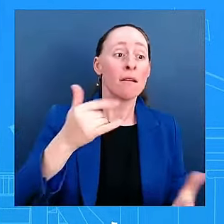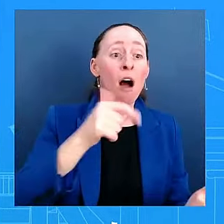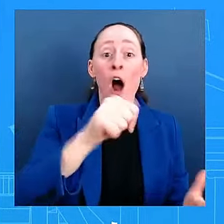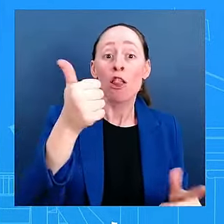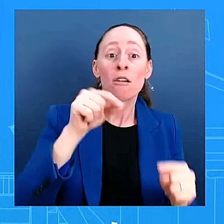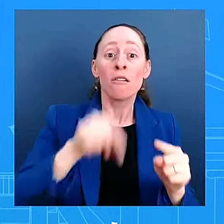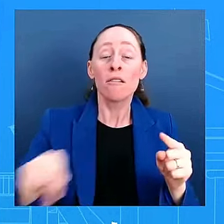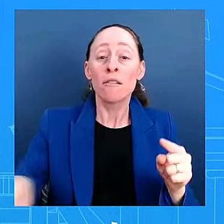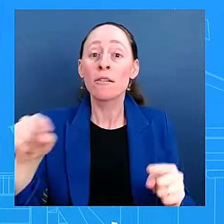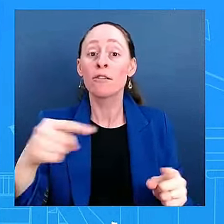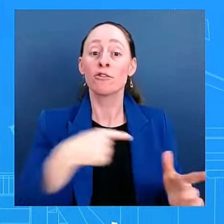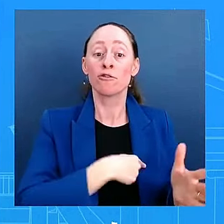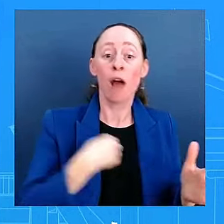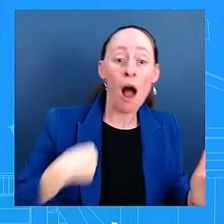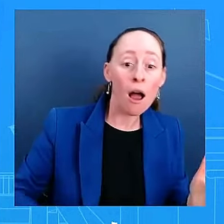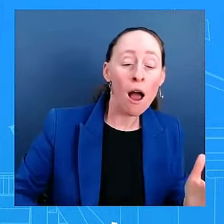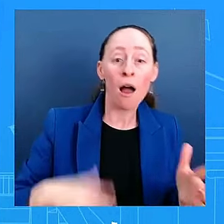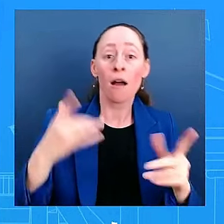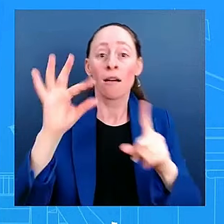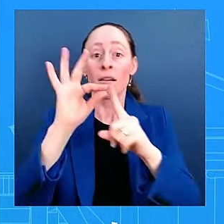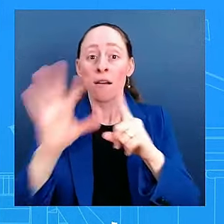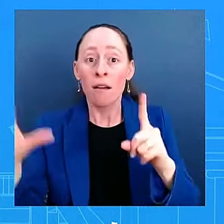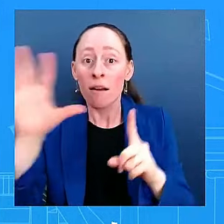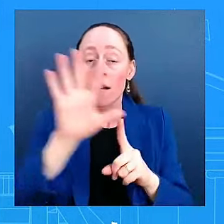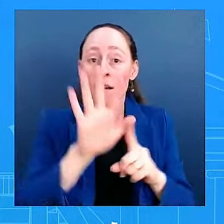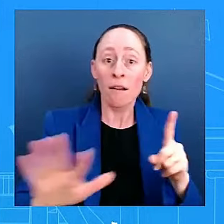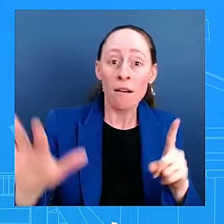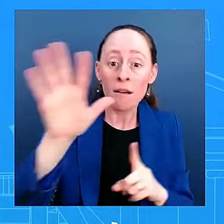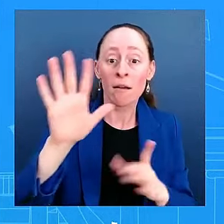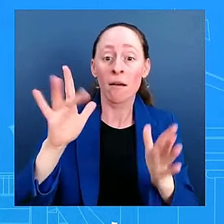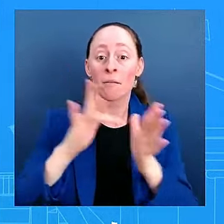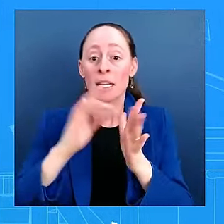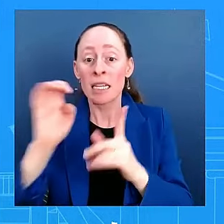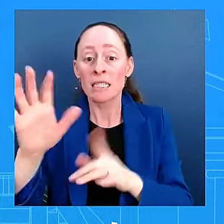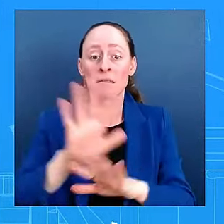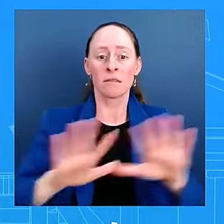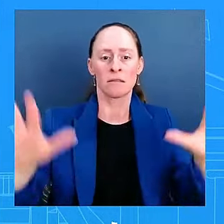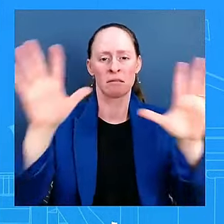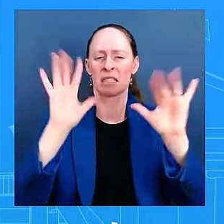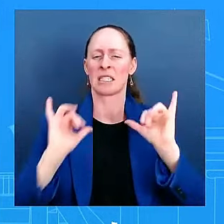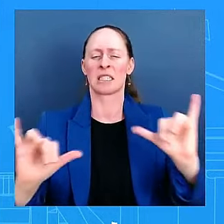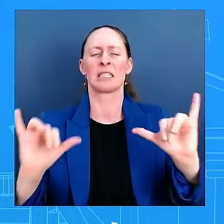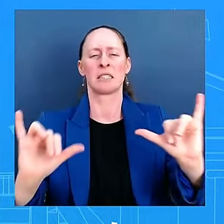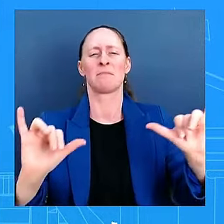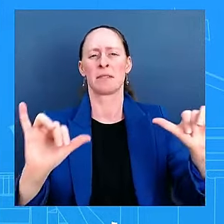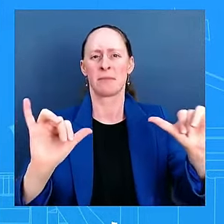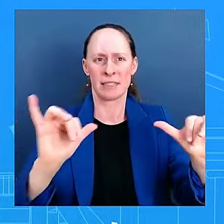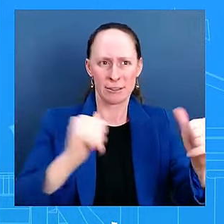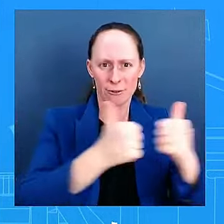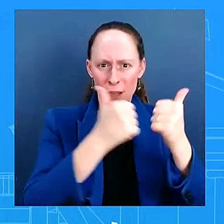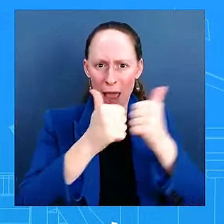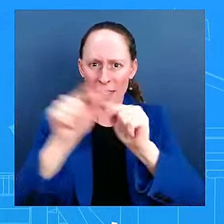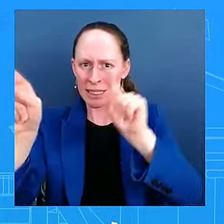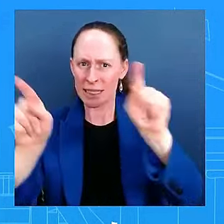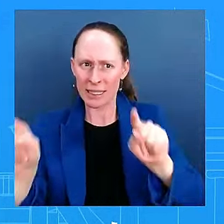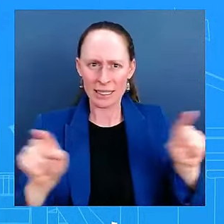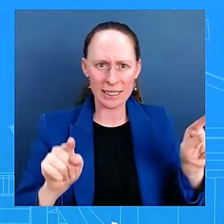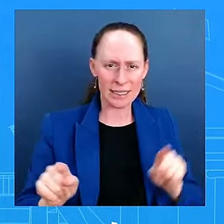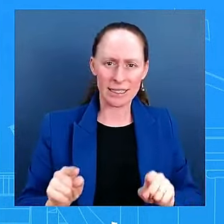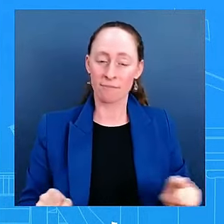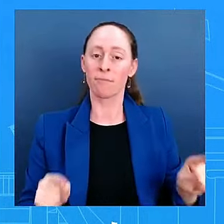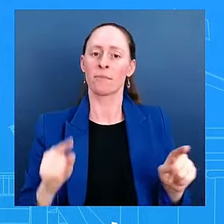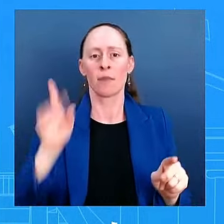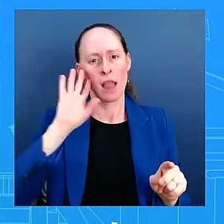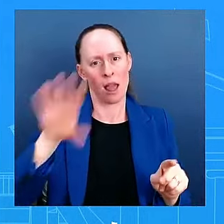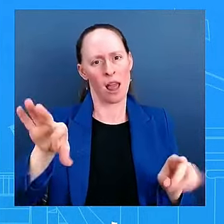be the president's focus on foreign policy matters, certainly that are important to the American people. I spoke to Gaza